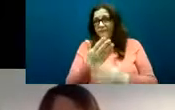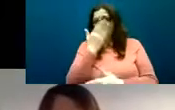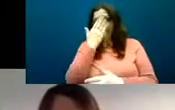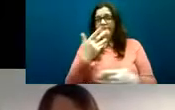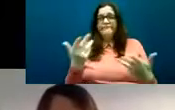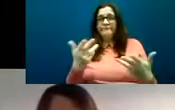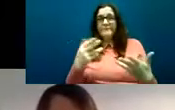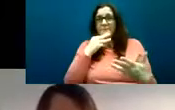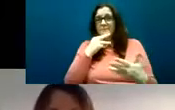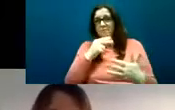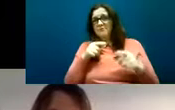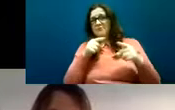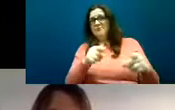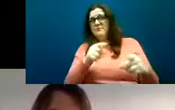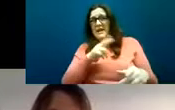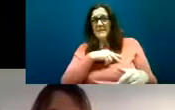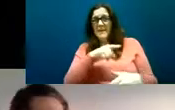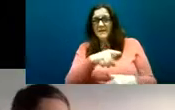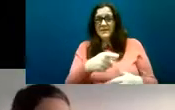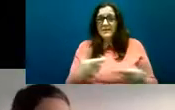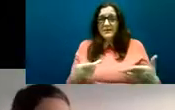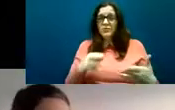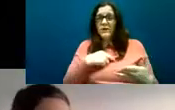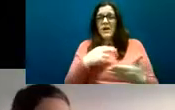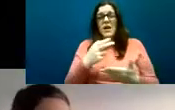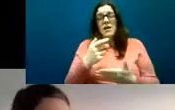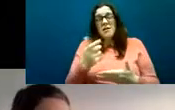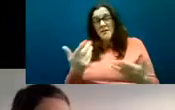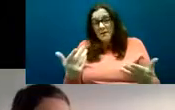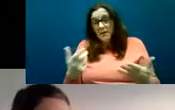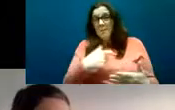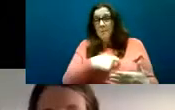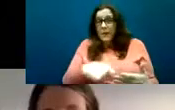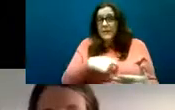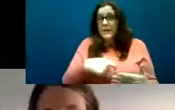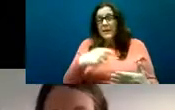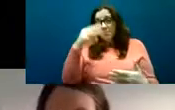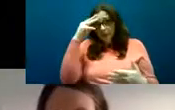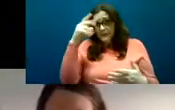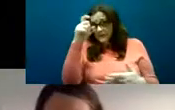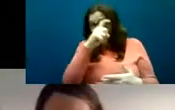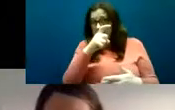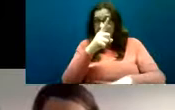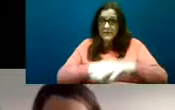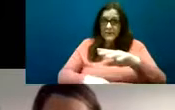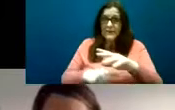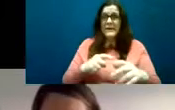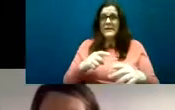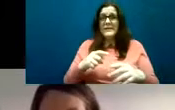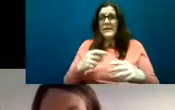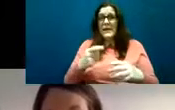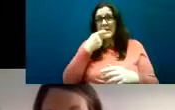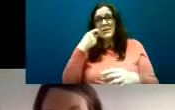or mental disabilities addiction or relationship breakdown can all contribute to a situation of homelessness